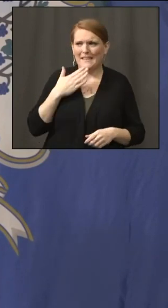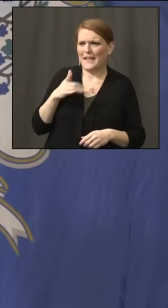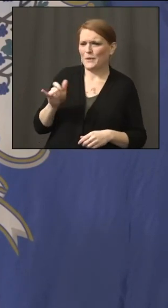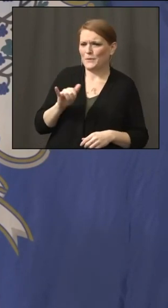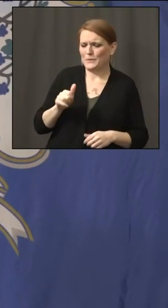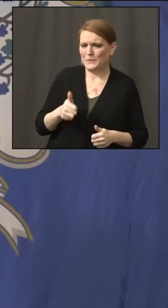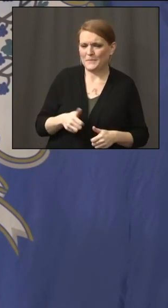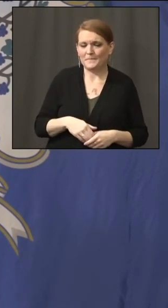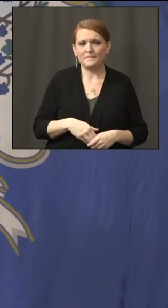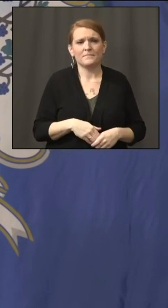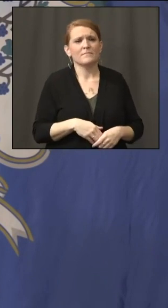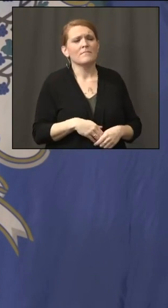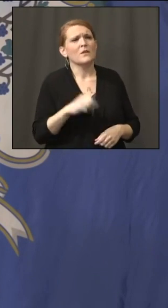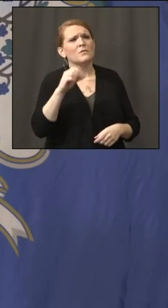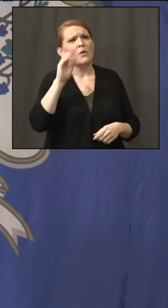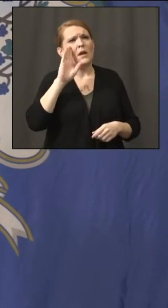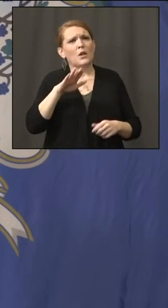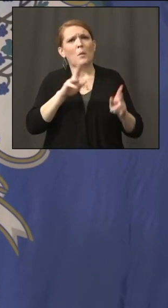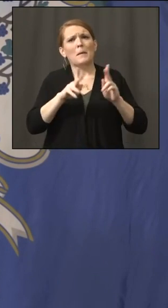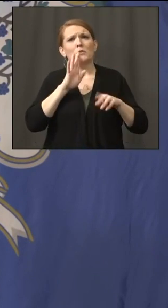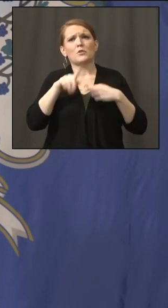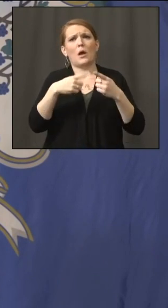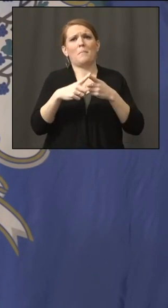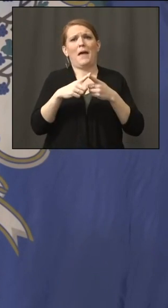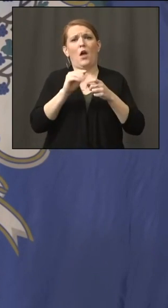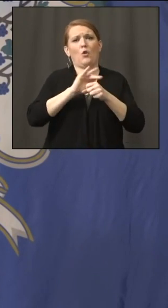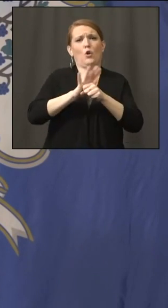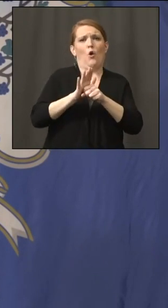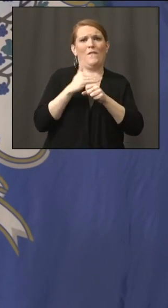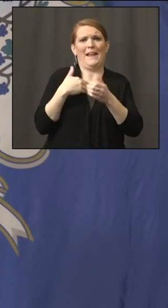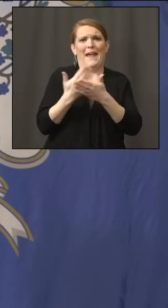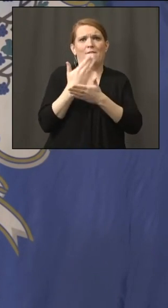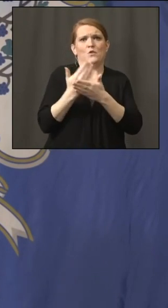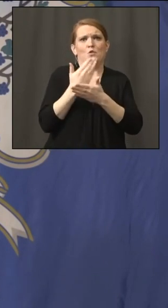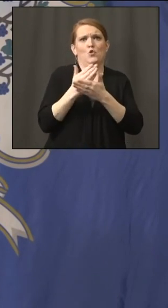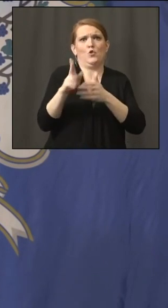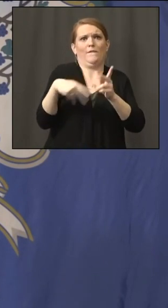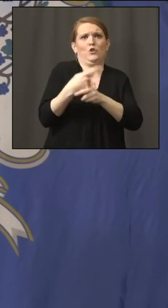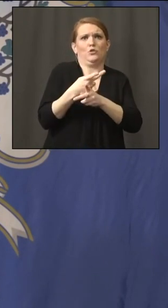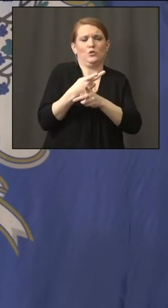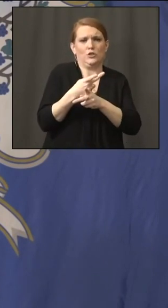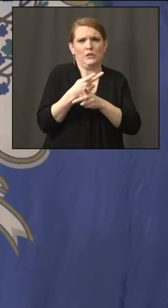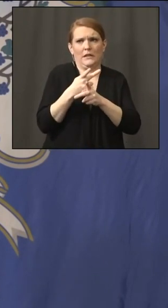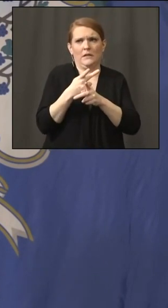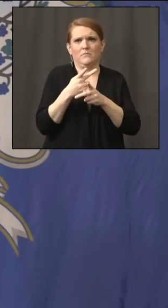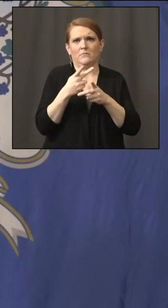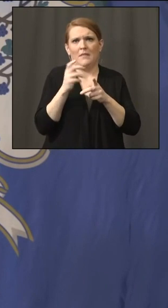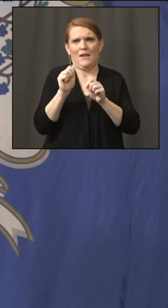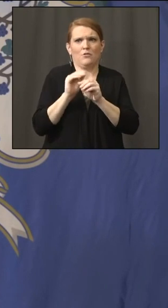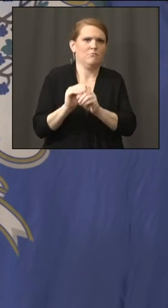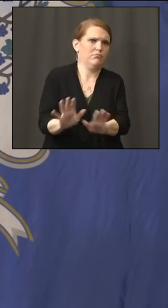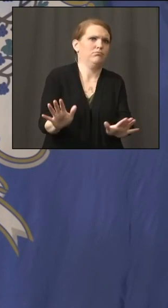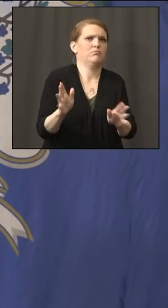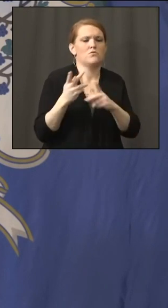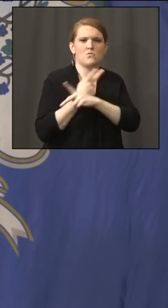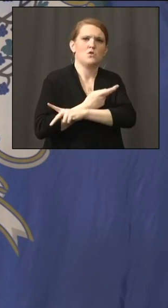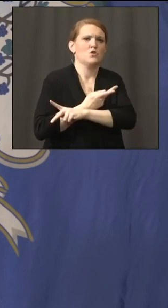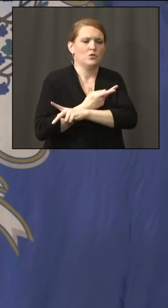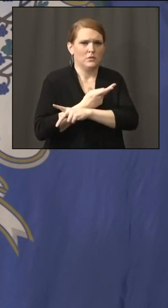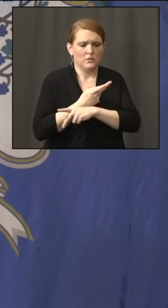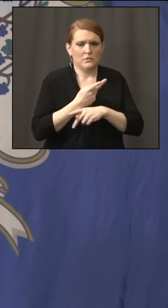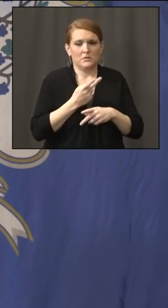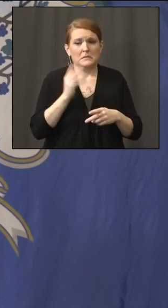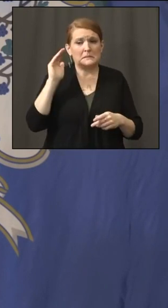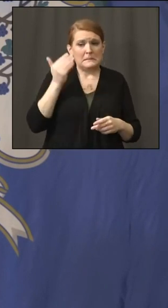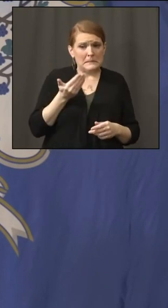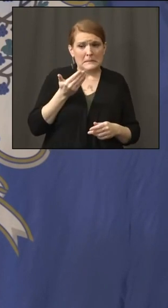everyone's talking about this new strain of covid, which seems to be more contagious. Luckily, no indications